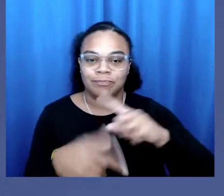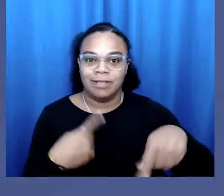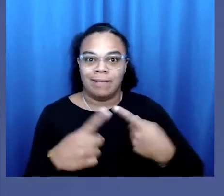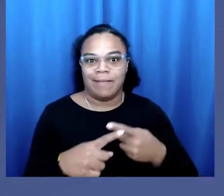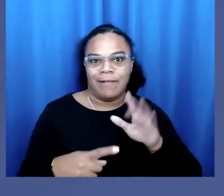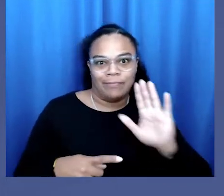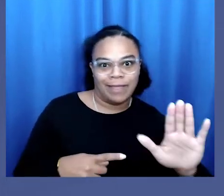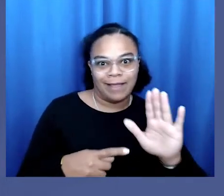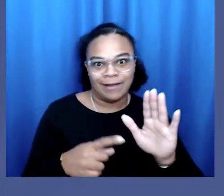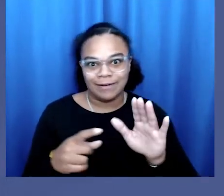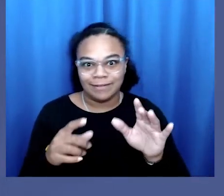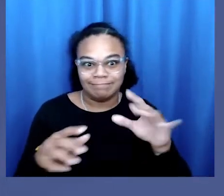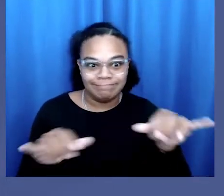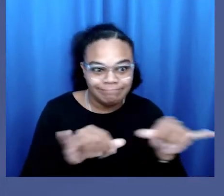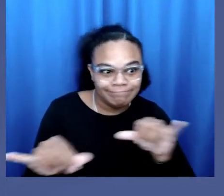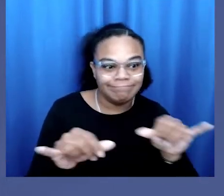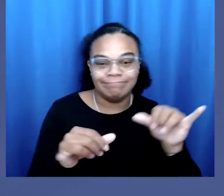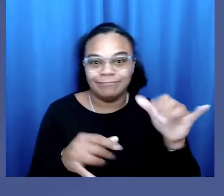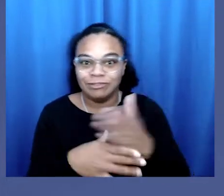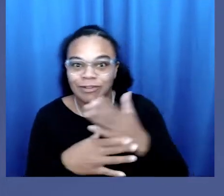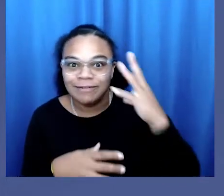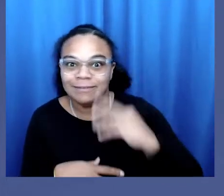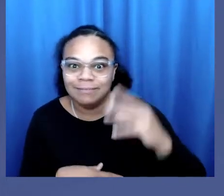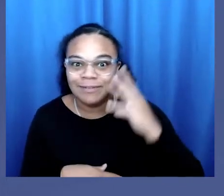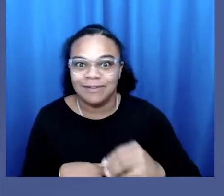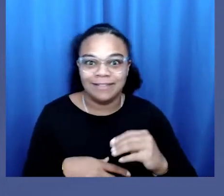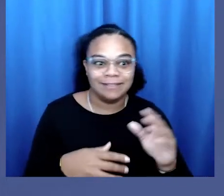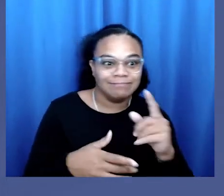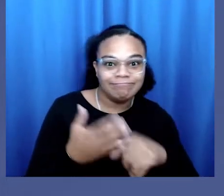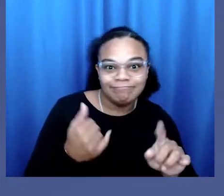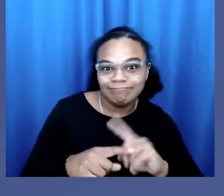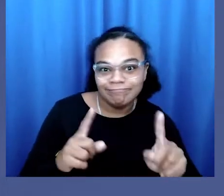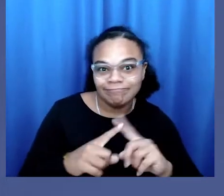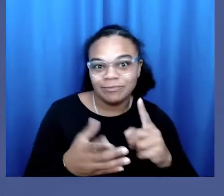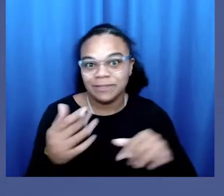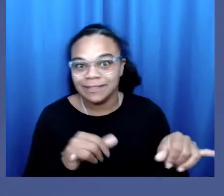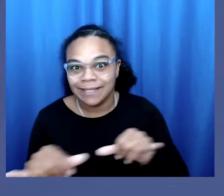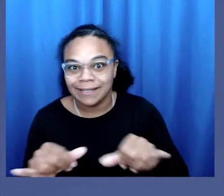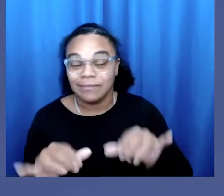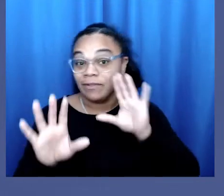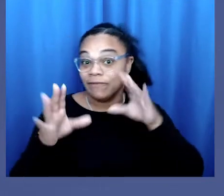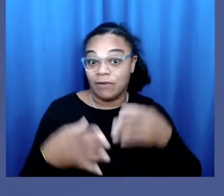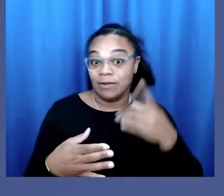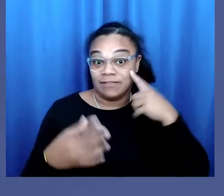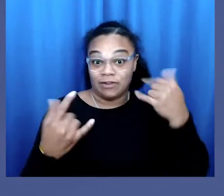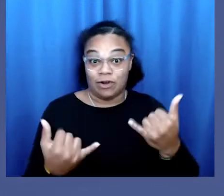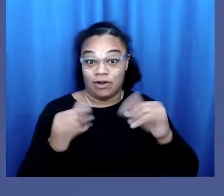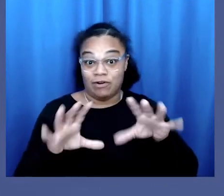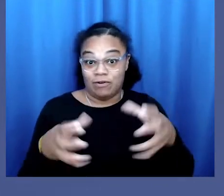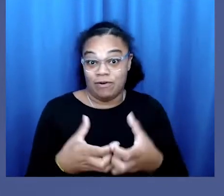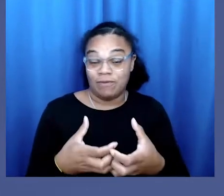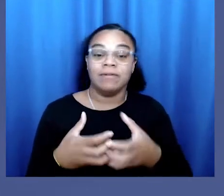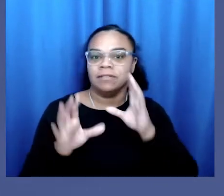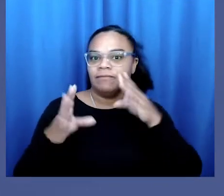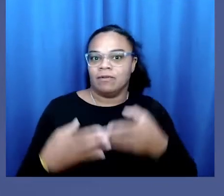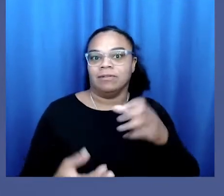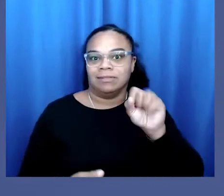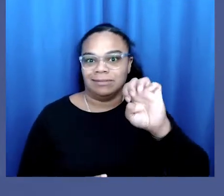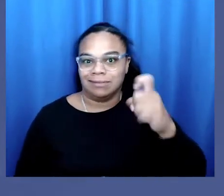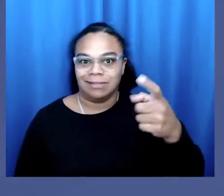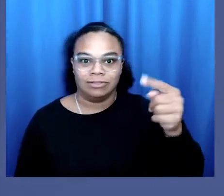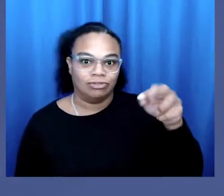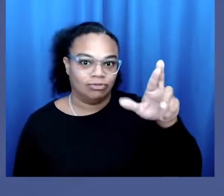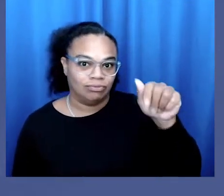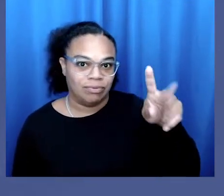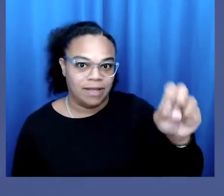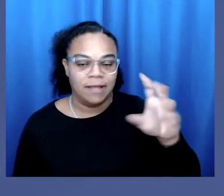areas. The current Spokeshub cohort is focused on the topic of the sex trade. Graduates will be reading excerpts from essays that